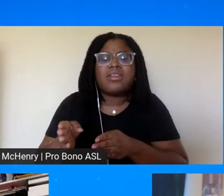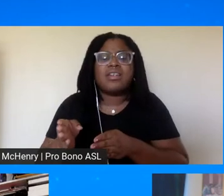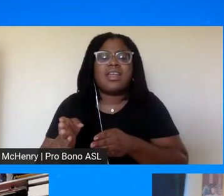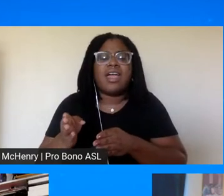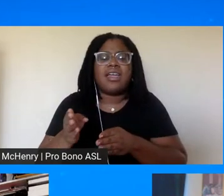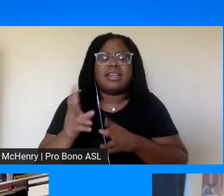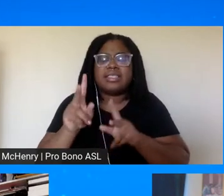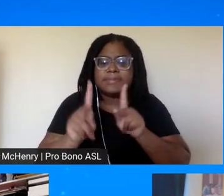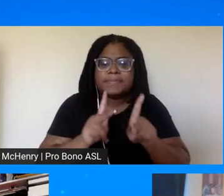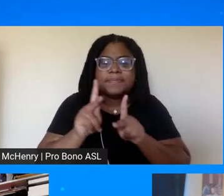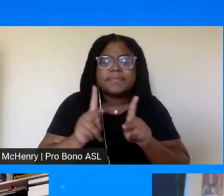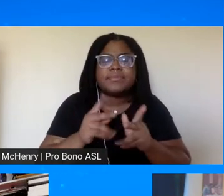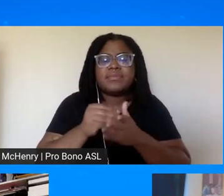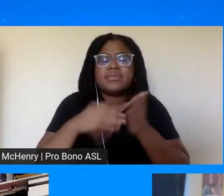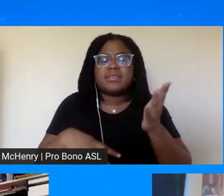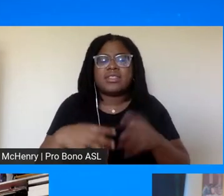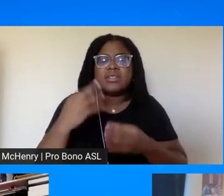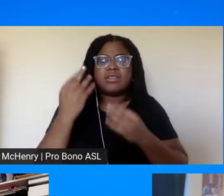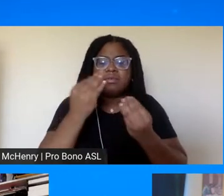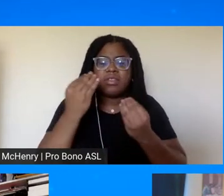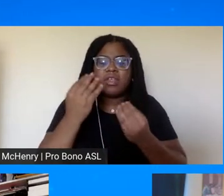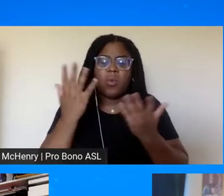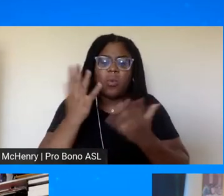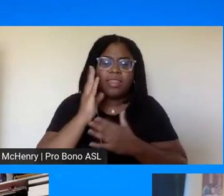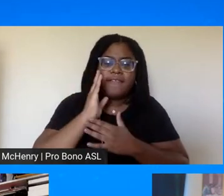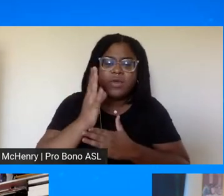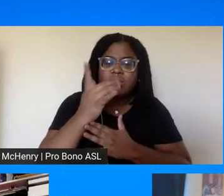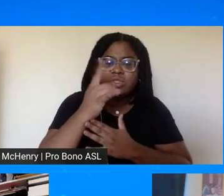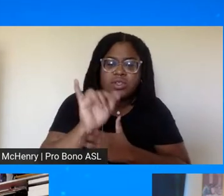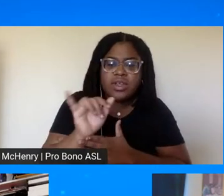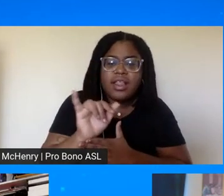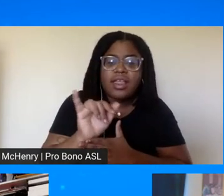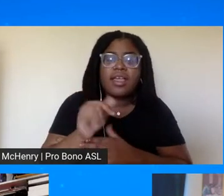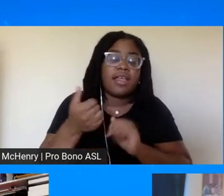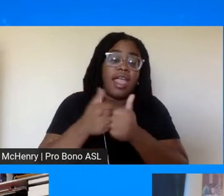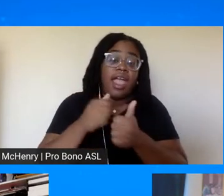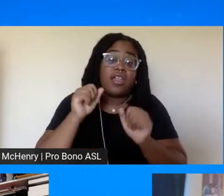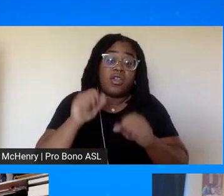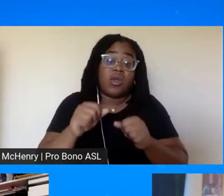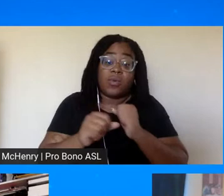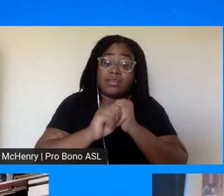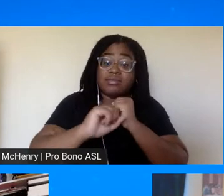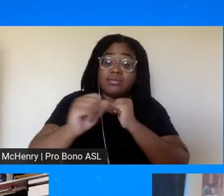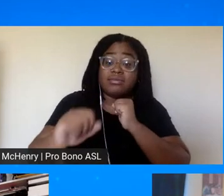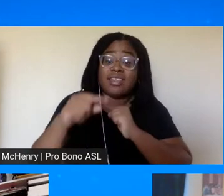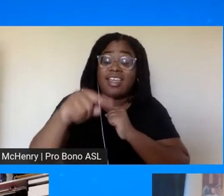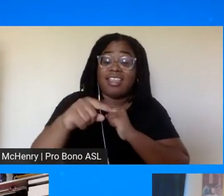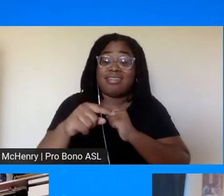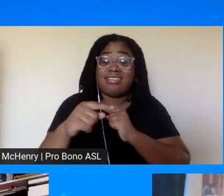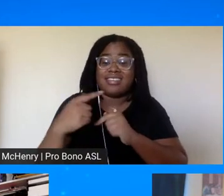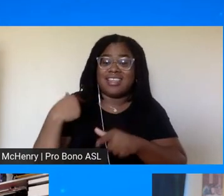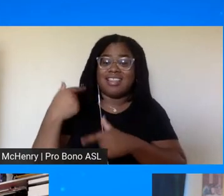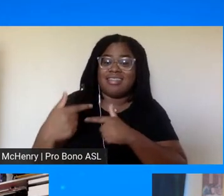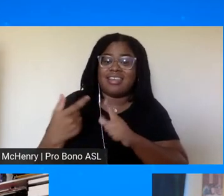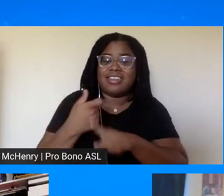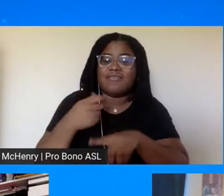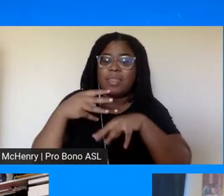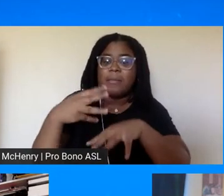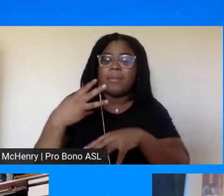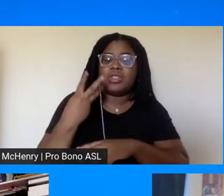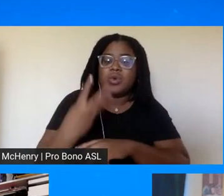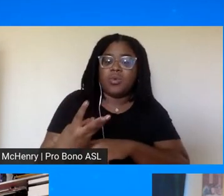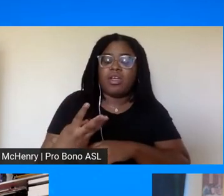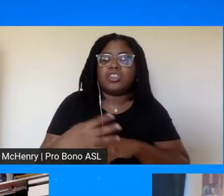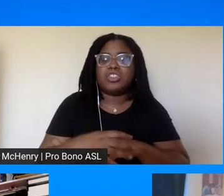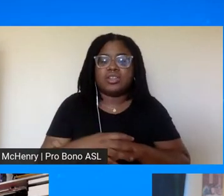We talk about what the future should look like. We talk about how can we extend the legacy of the March on Washington and the Civil Rights Movement. I